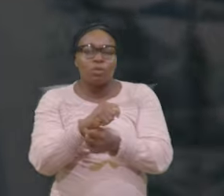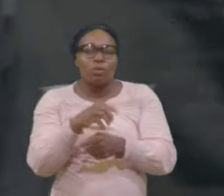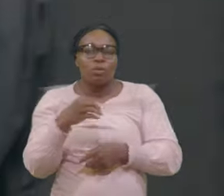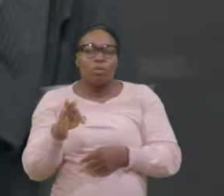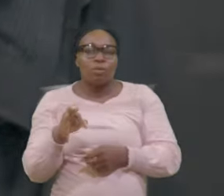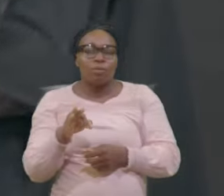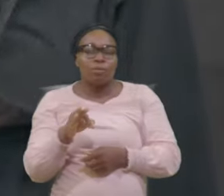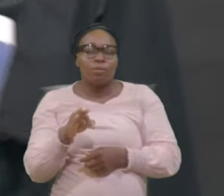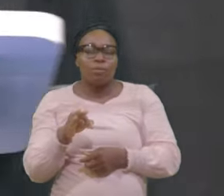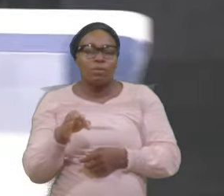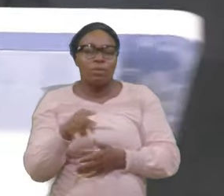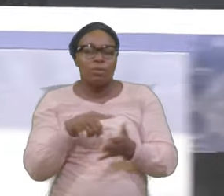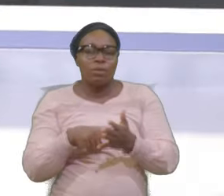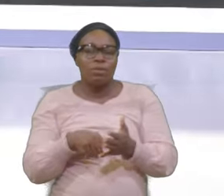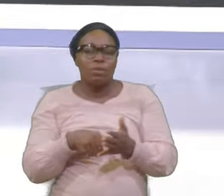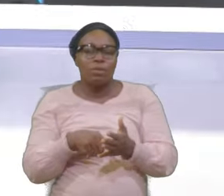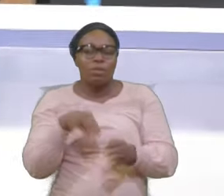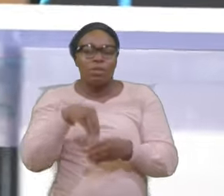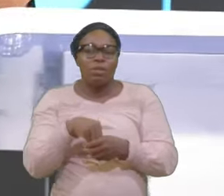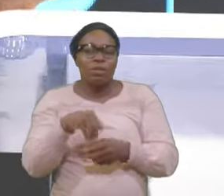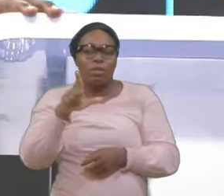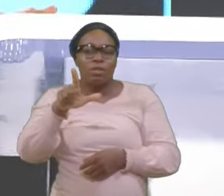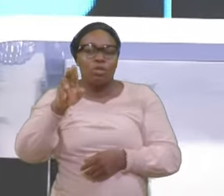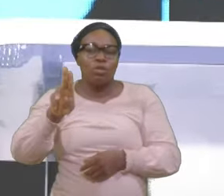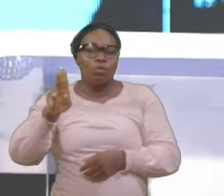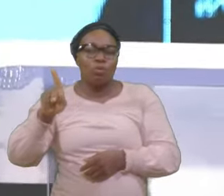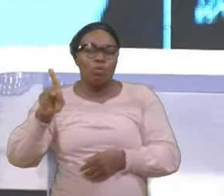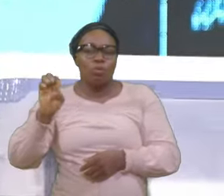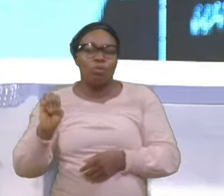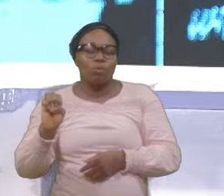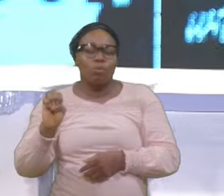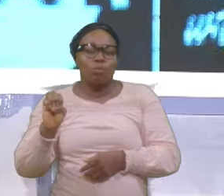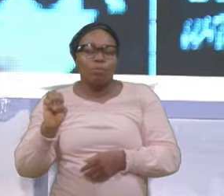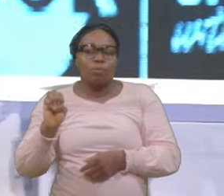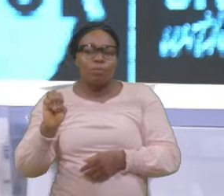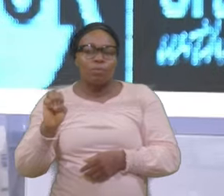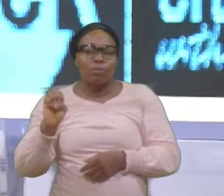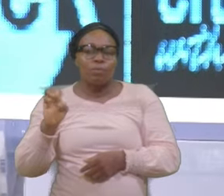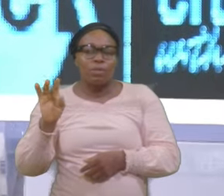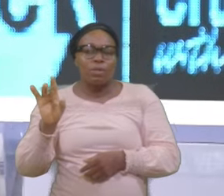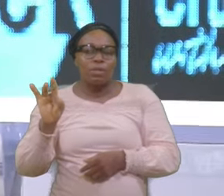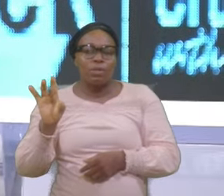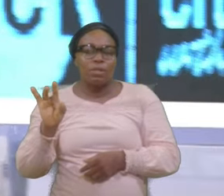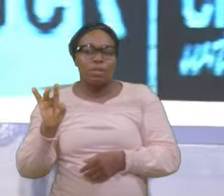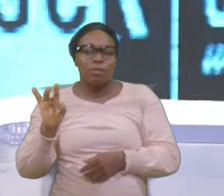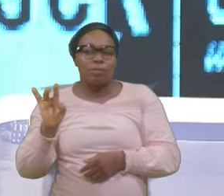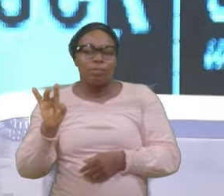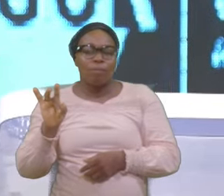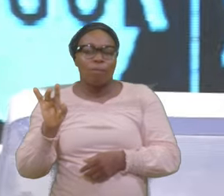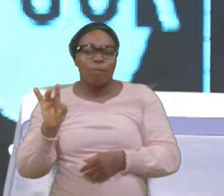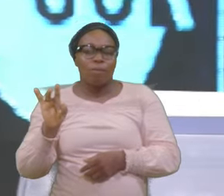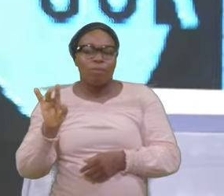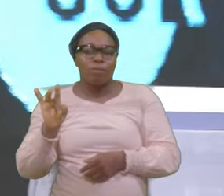reading from Luke chapter 15 And I'm looking at verse 7 It says I say